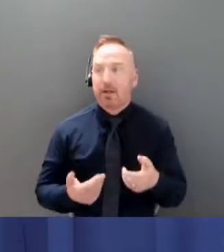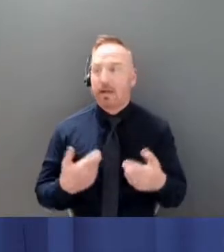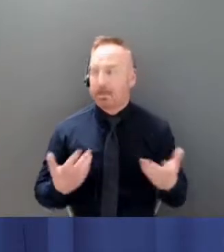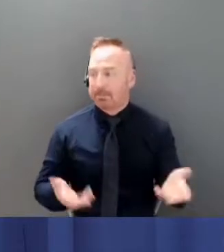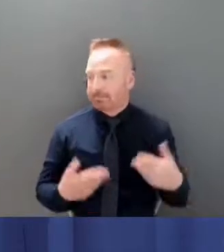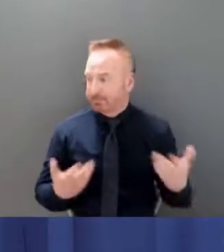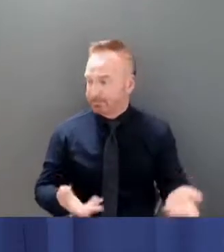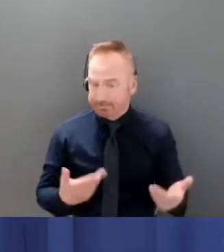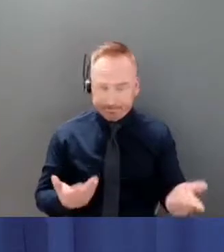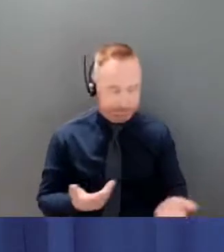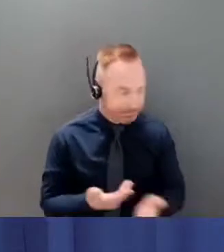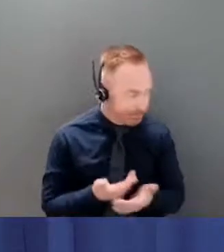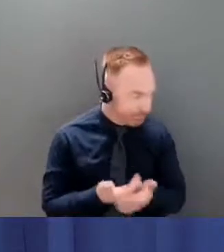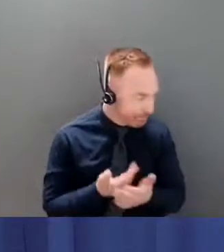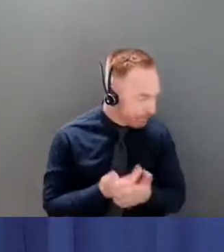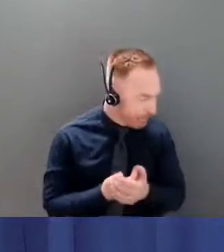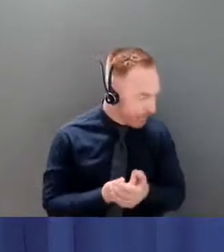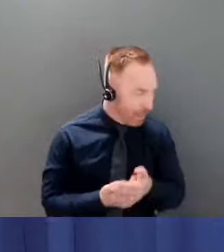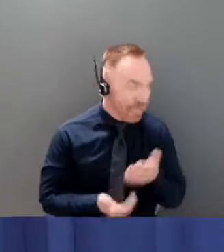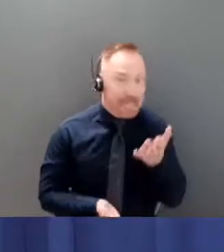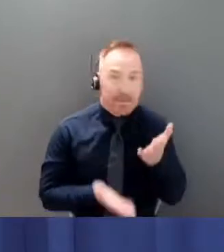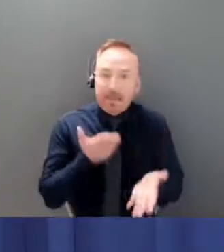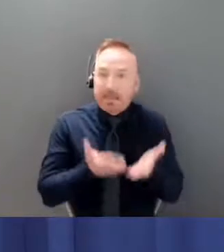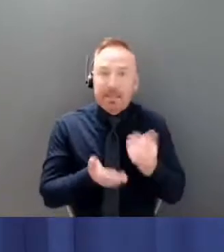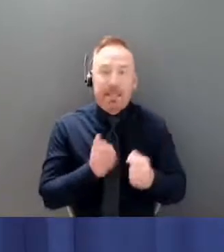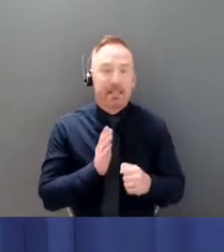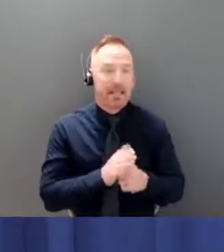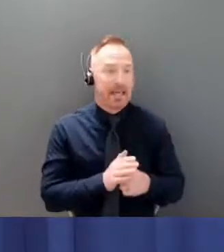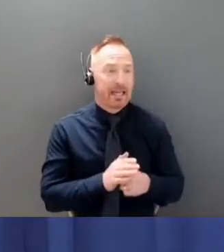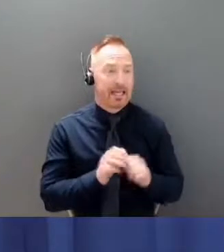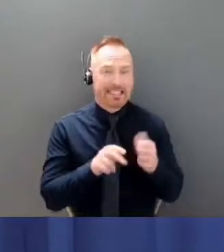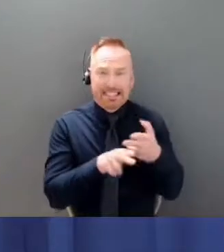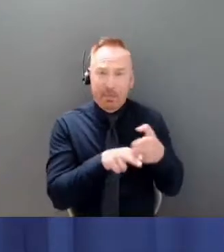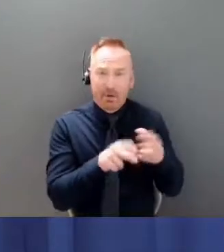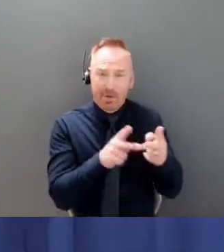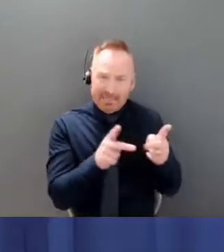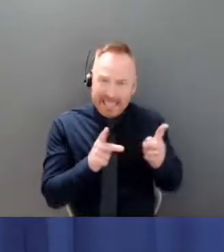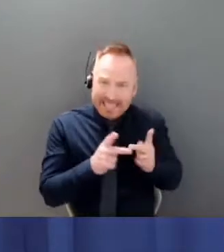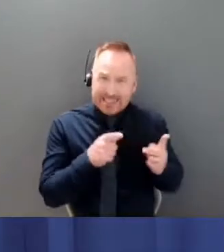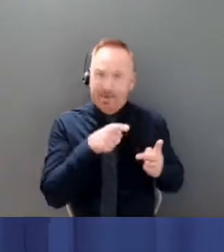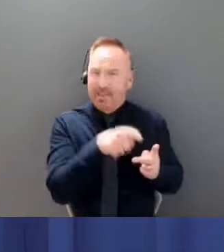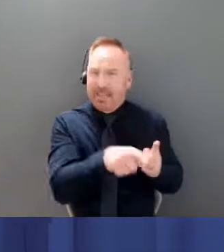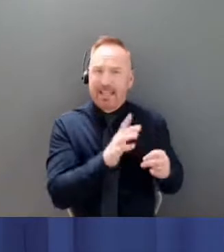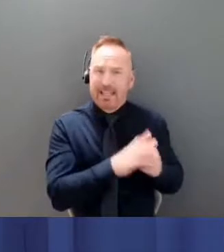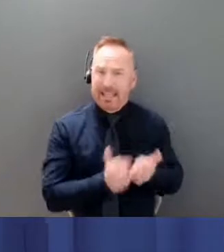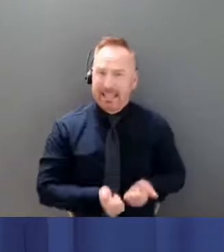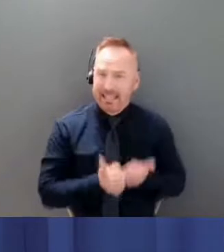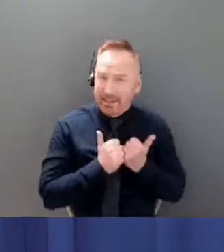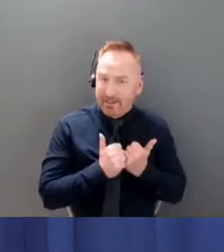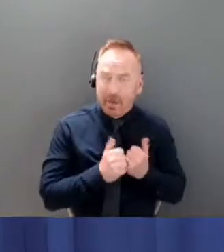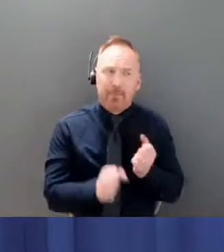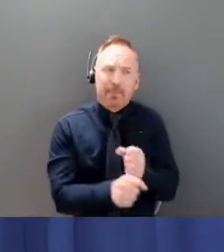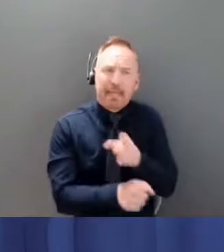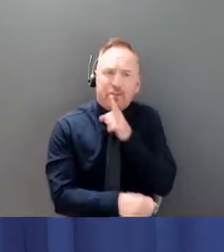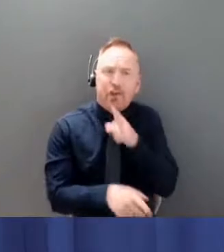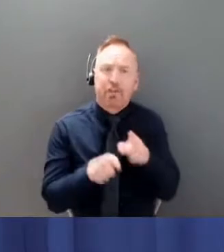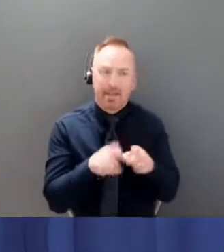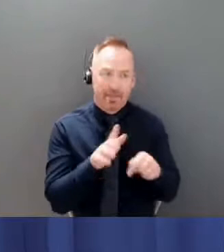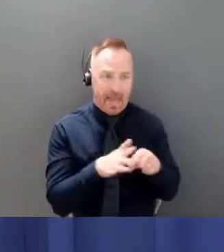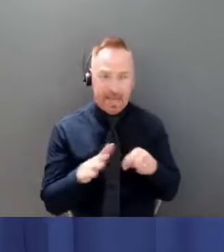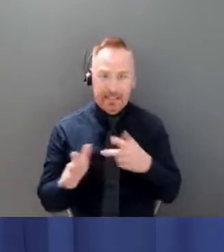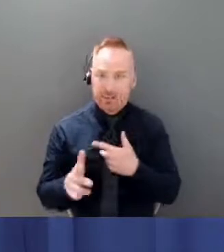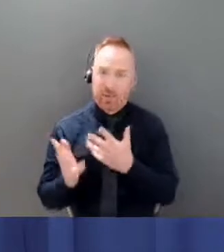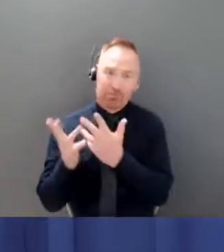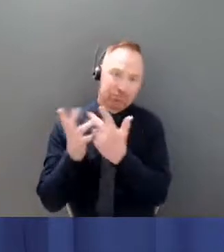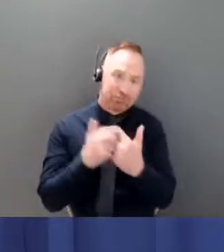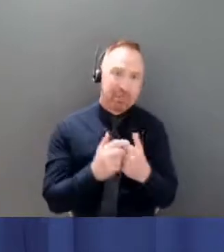maybe temporary places to stay uh we have to make sure that this is done safely and and in and in a supportive